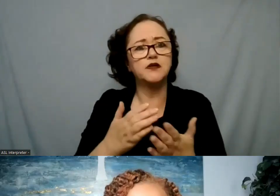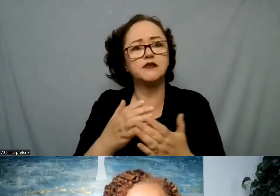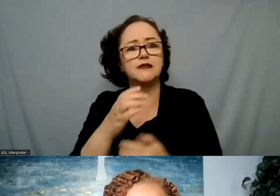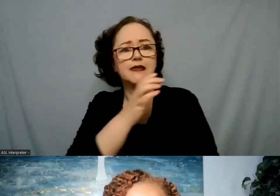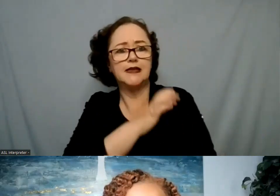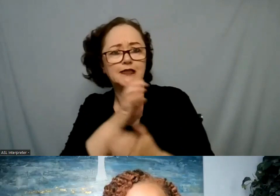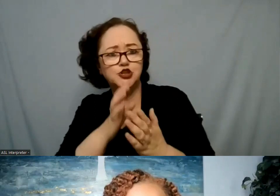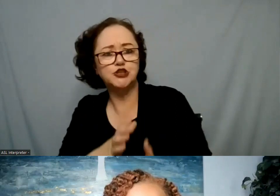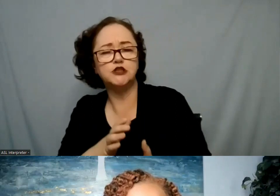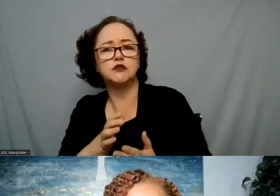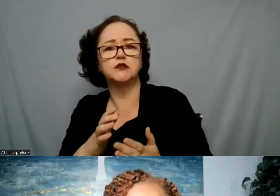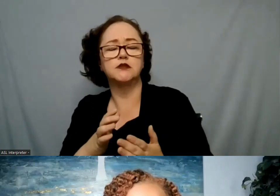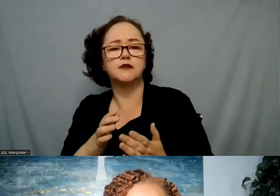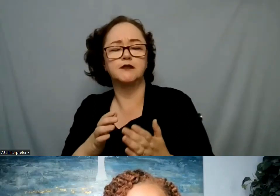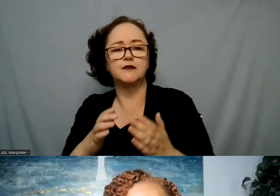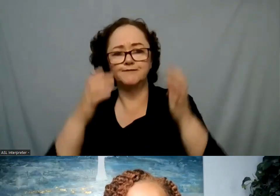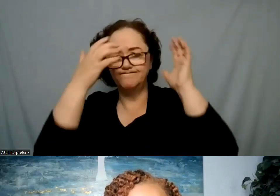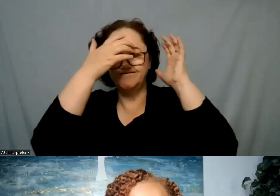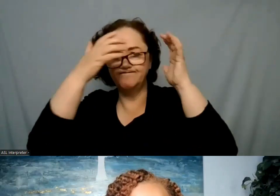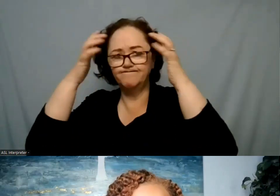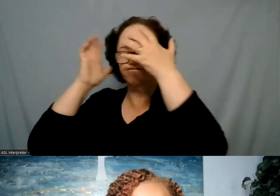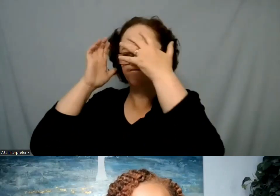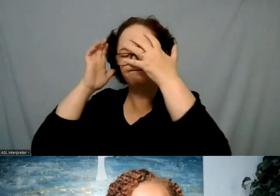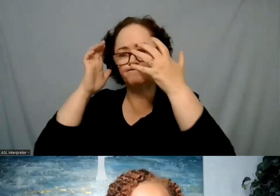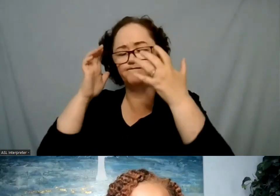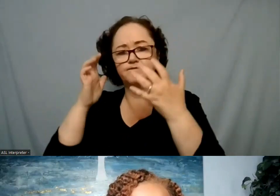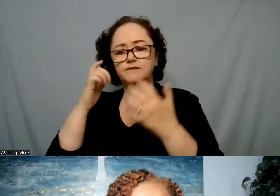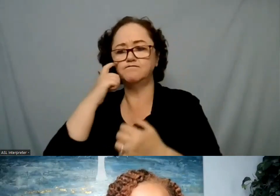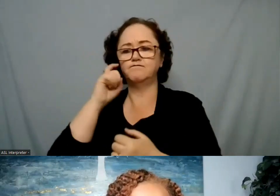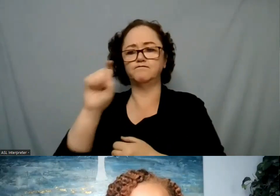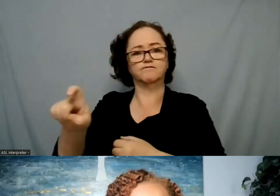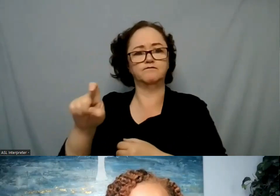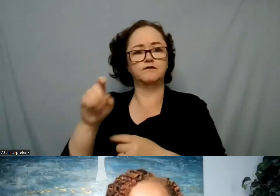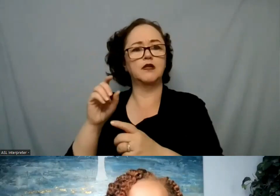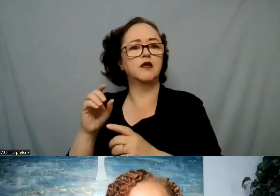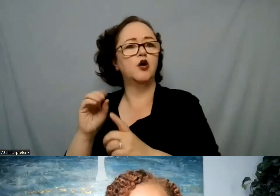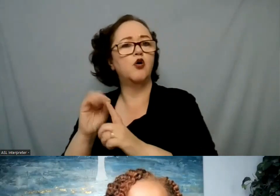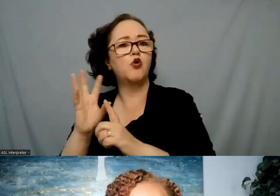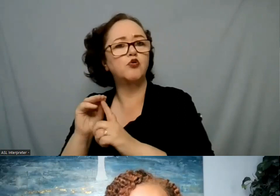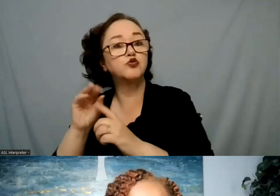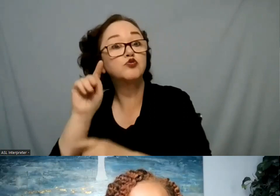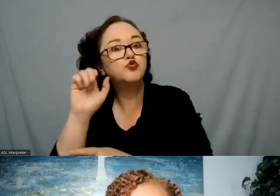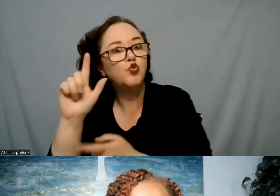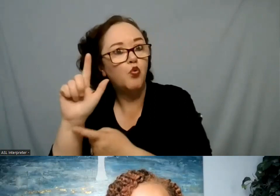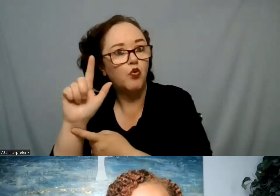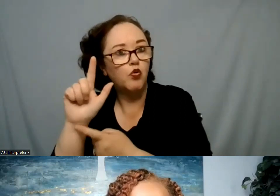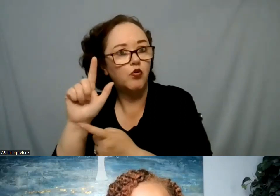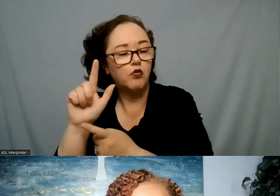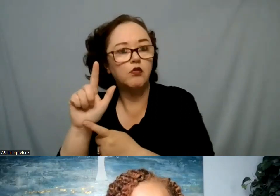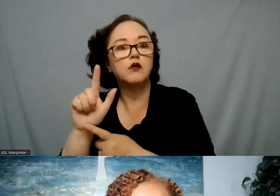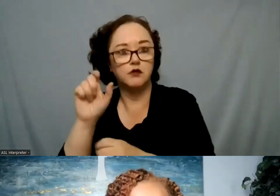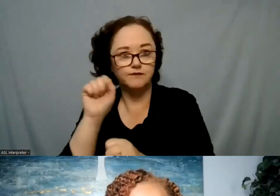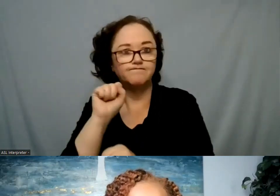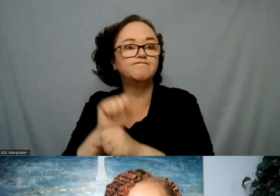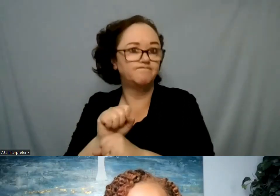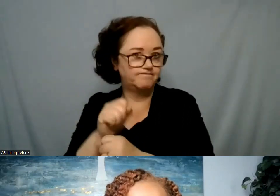start to shift their mindset and recognize culture as this tool and real benefit for youth and